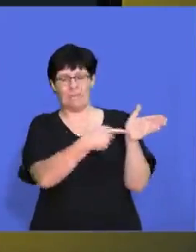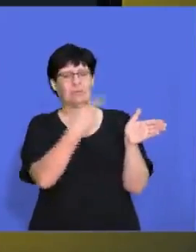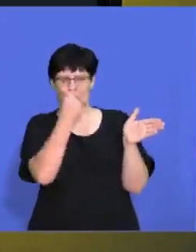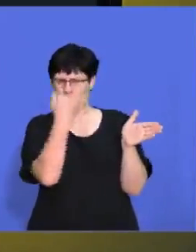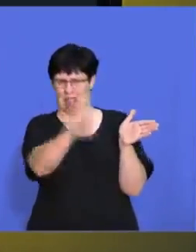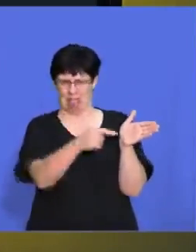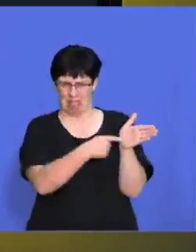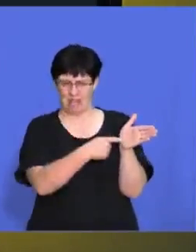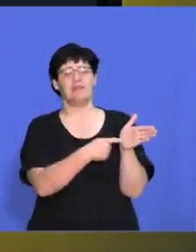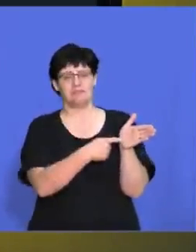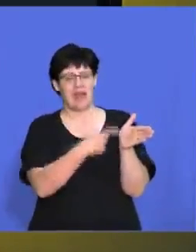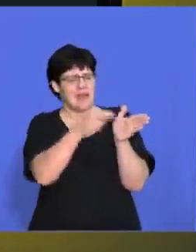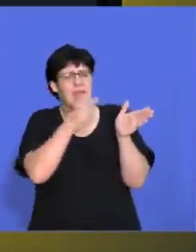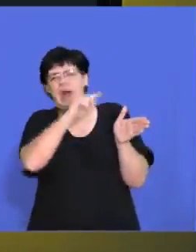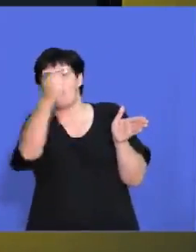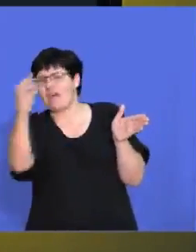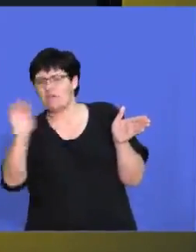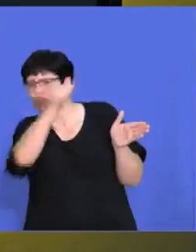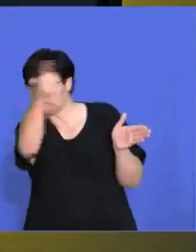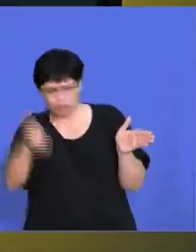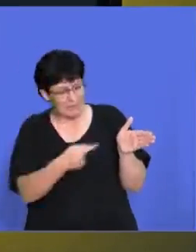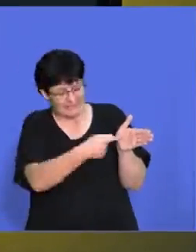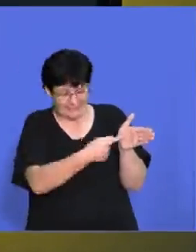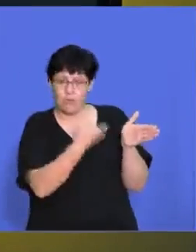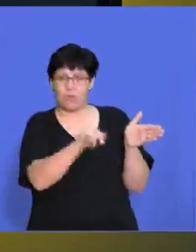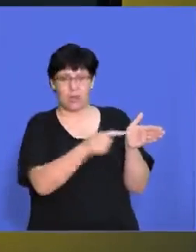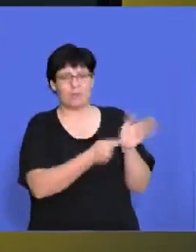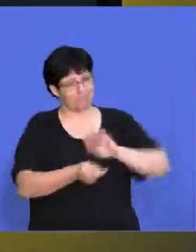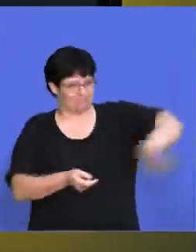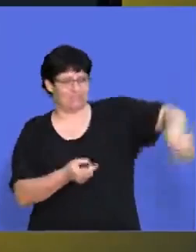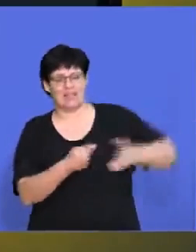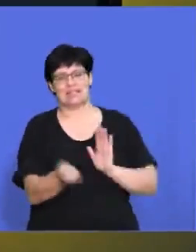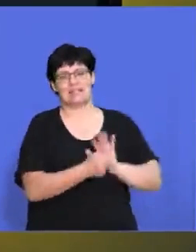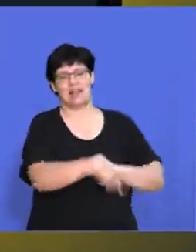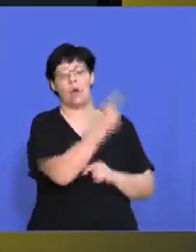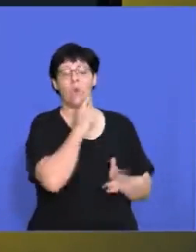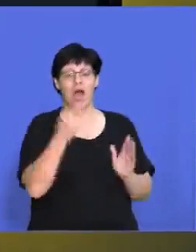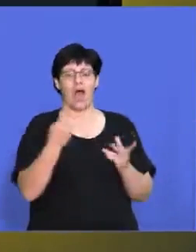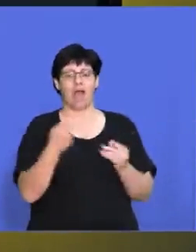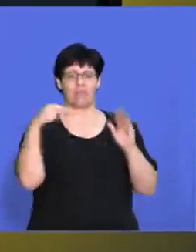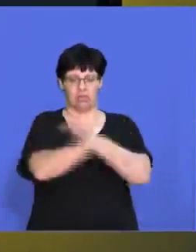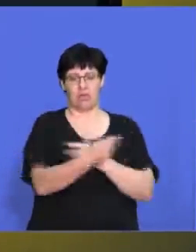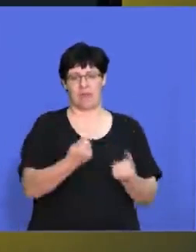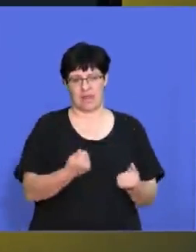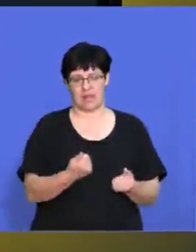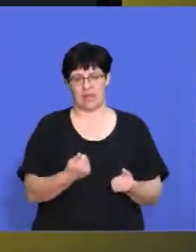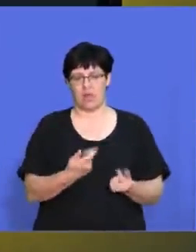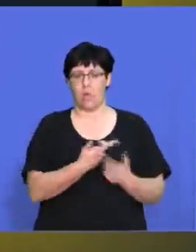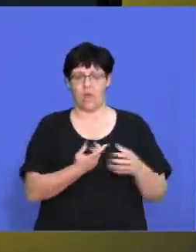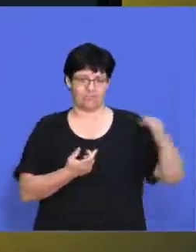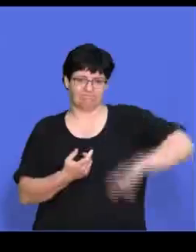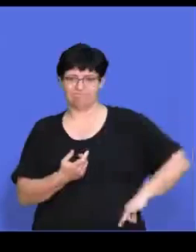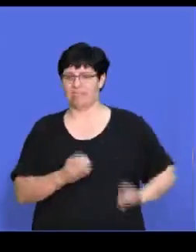and they decide to just dispose of it because it is now going to it's costing them more money than it's actually bringing in.